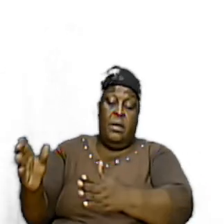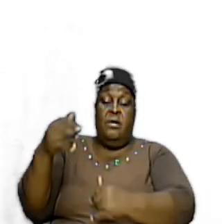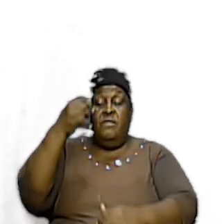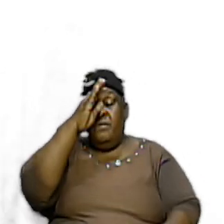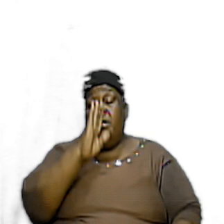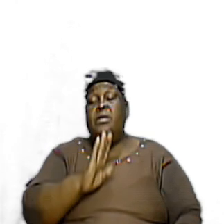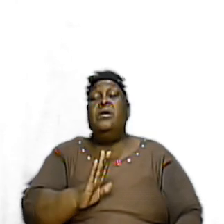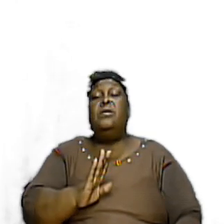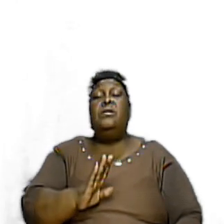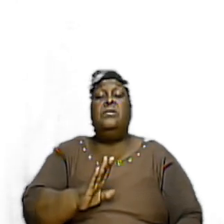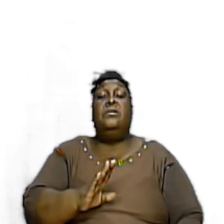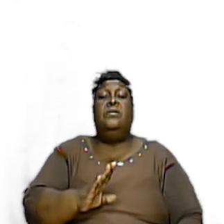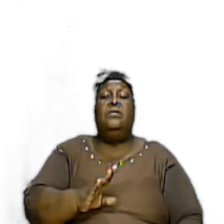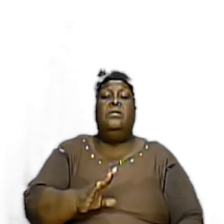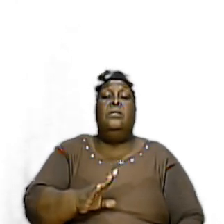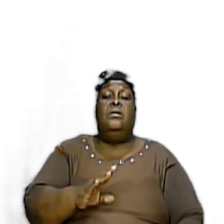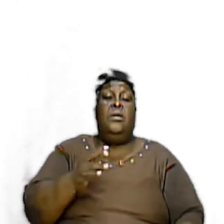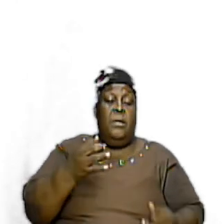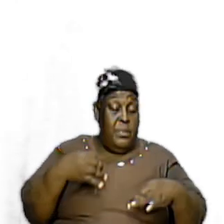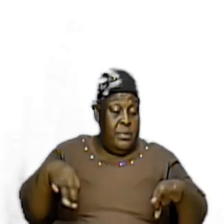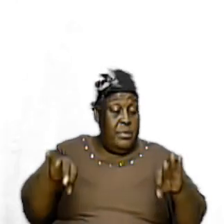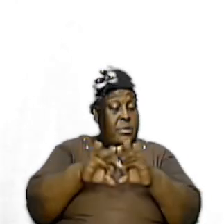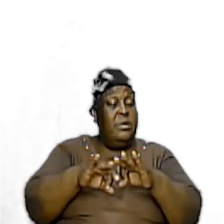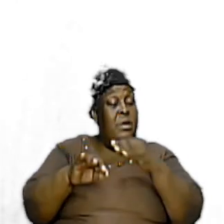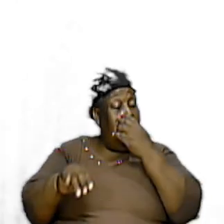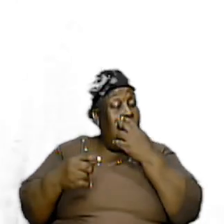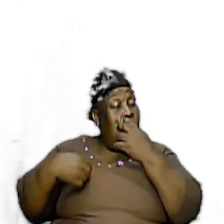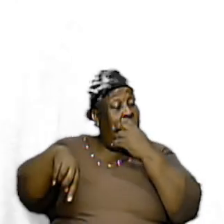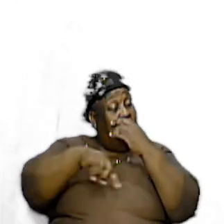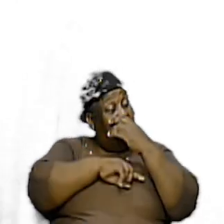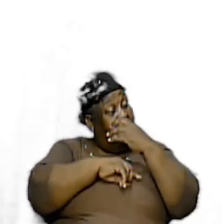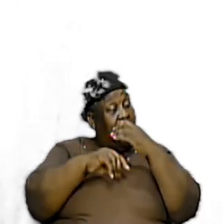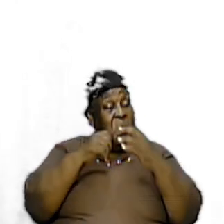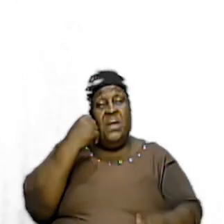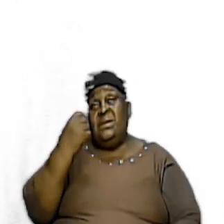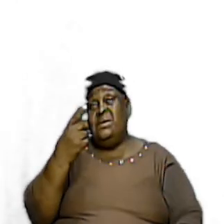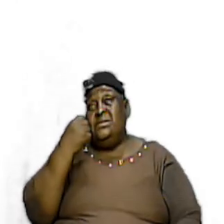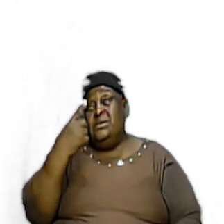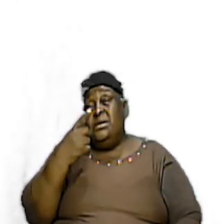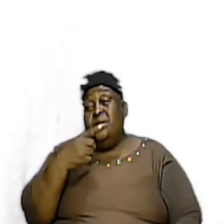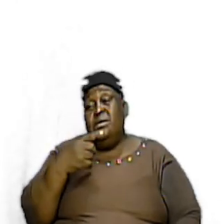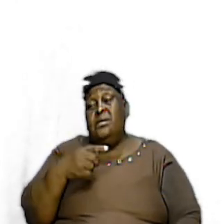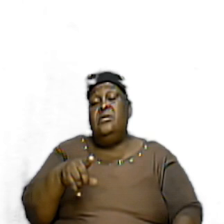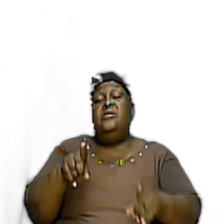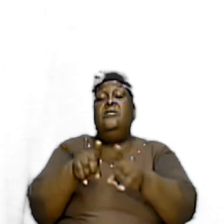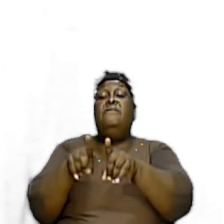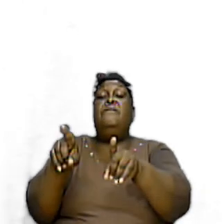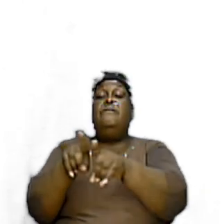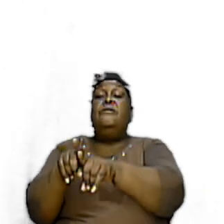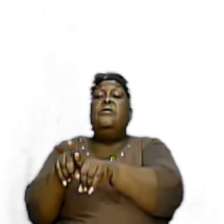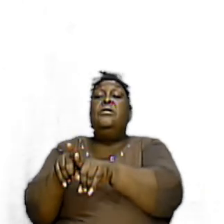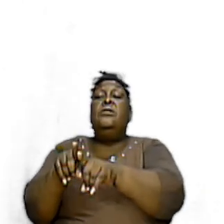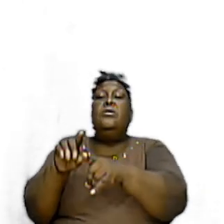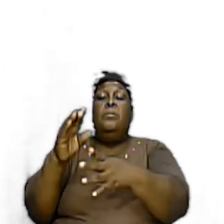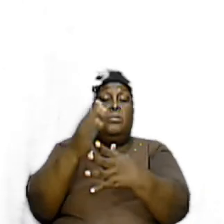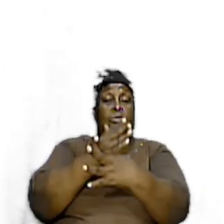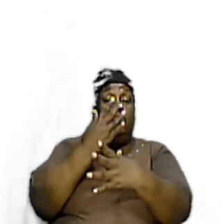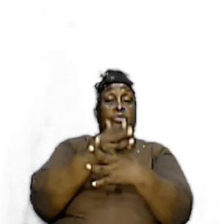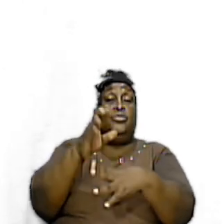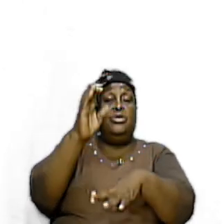God It Is Important That We Understand The Differences Between